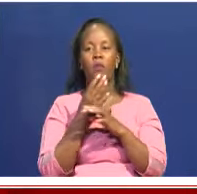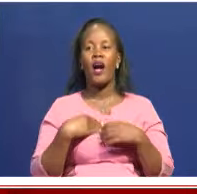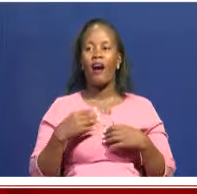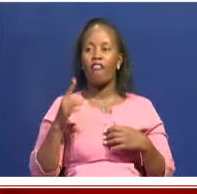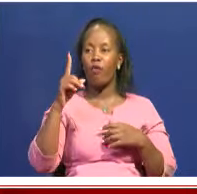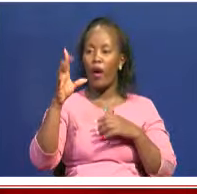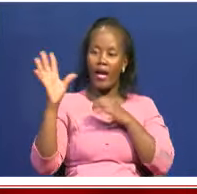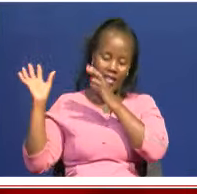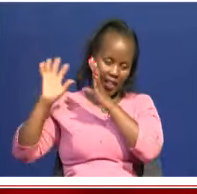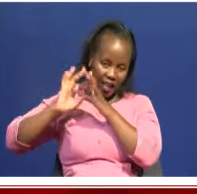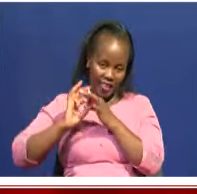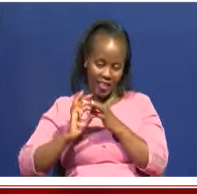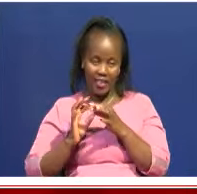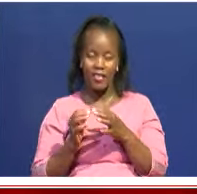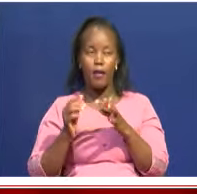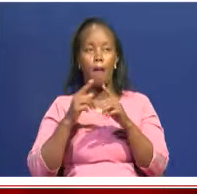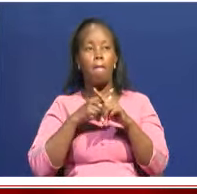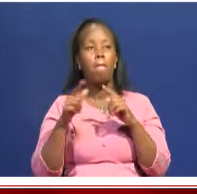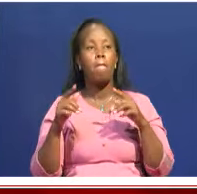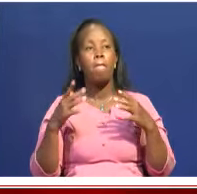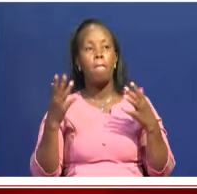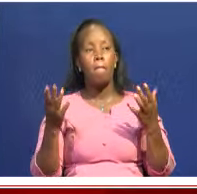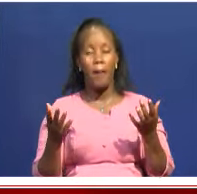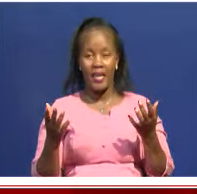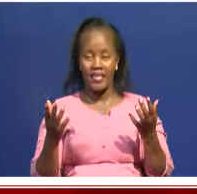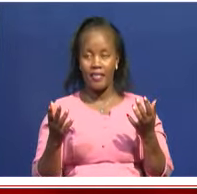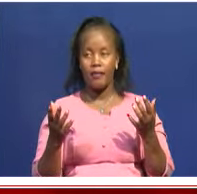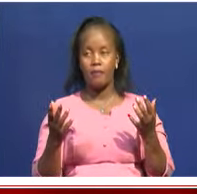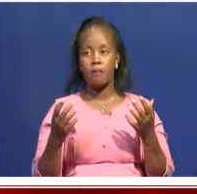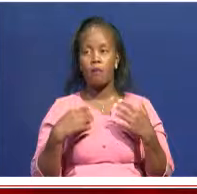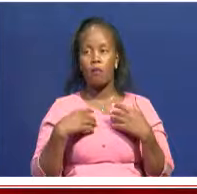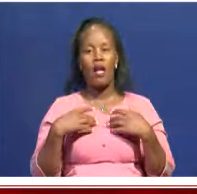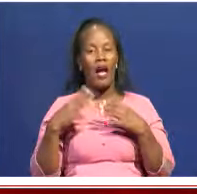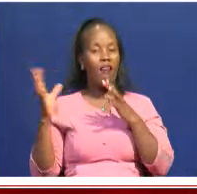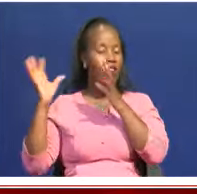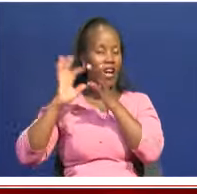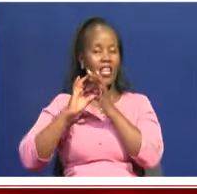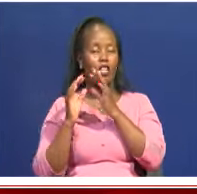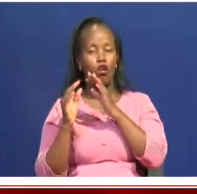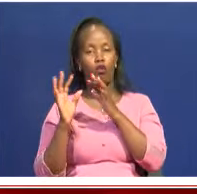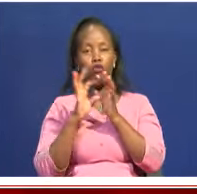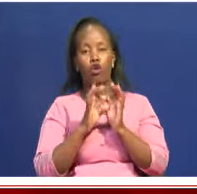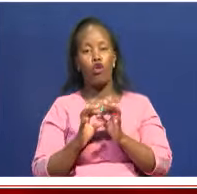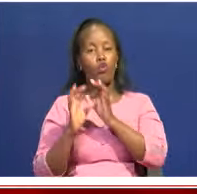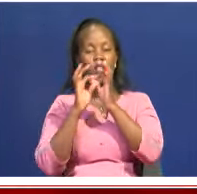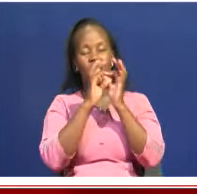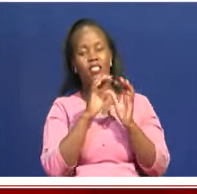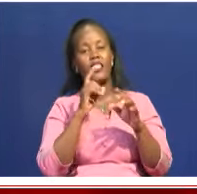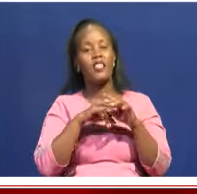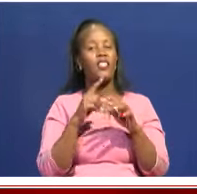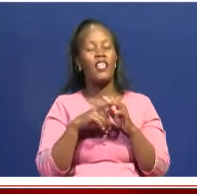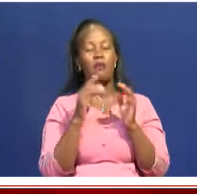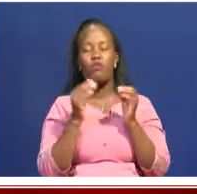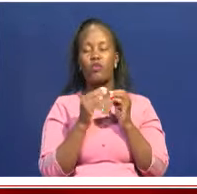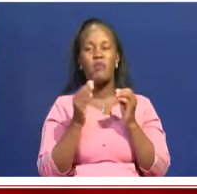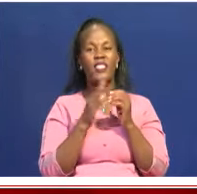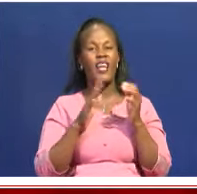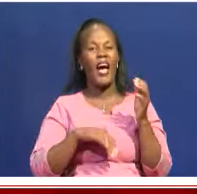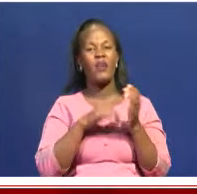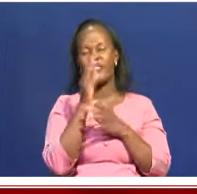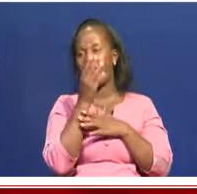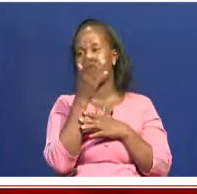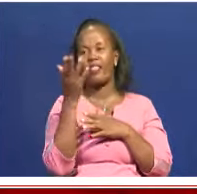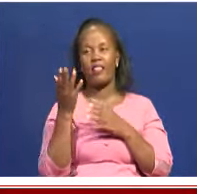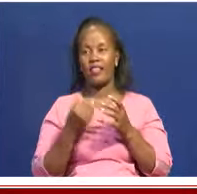But we have the culture of unity when we meet out there in the diaspora. If you see me wearing a Kenyan